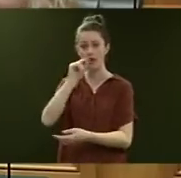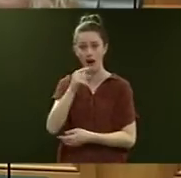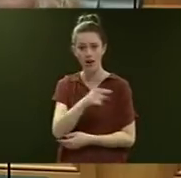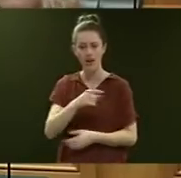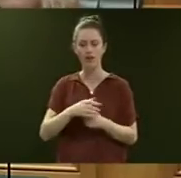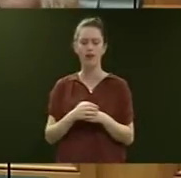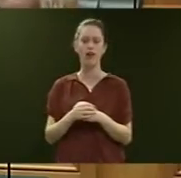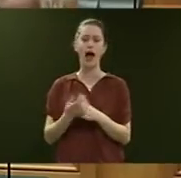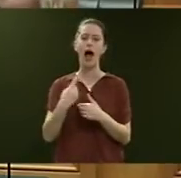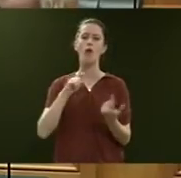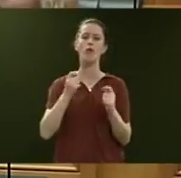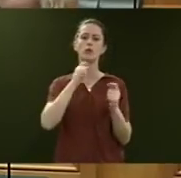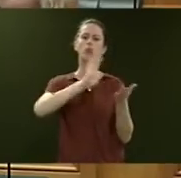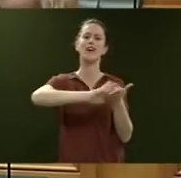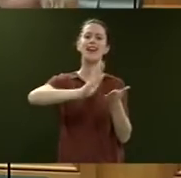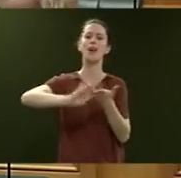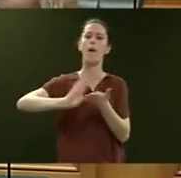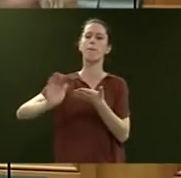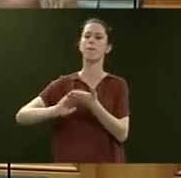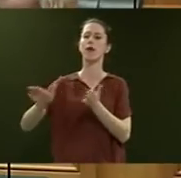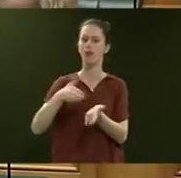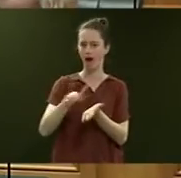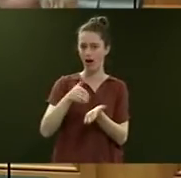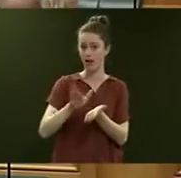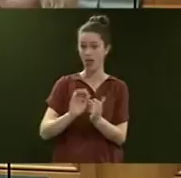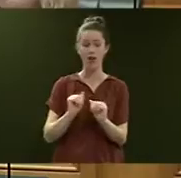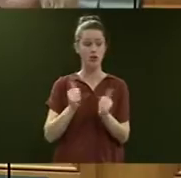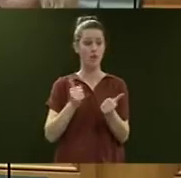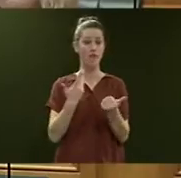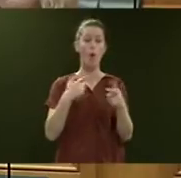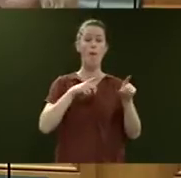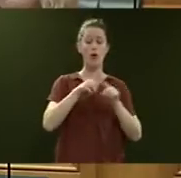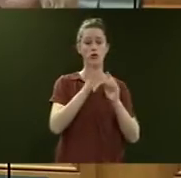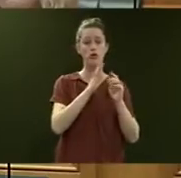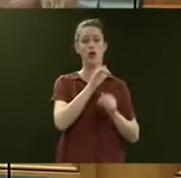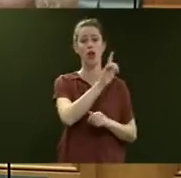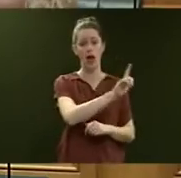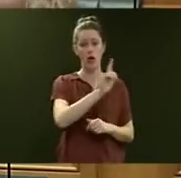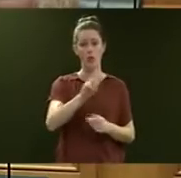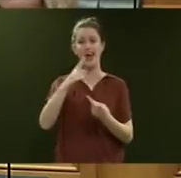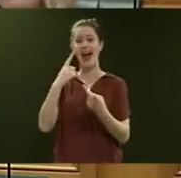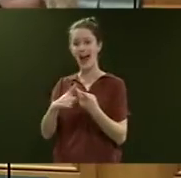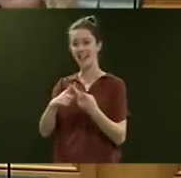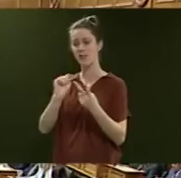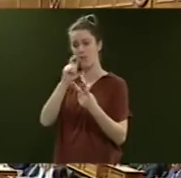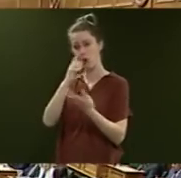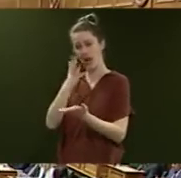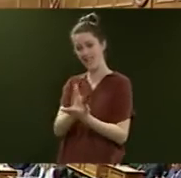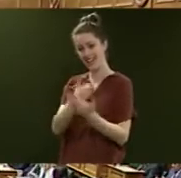Our reforms will clean up the rental market and that's good for the vast majority of landlords and their tenants.